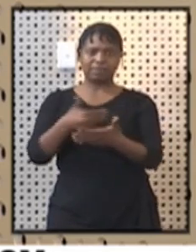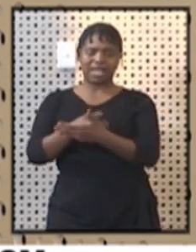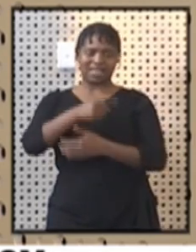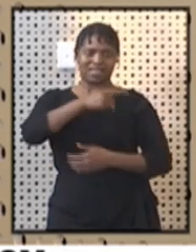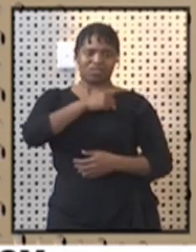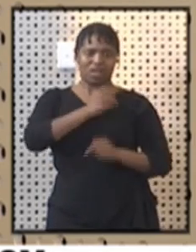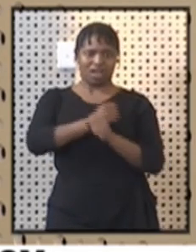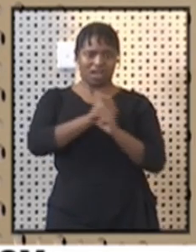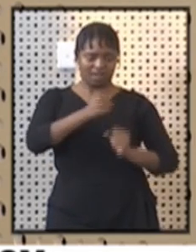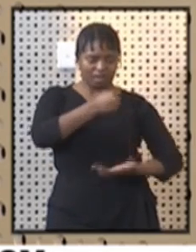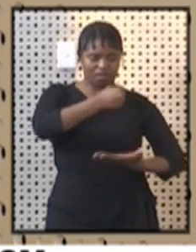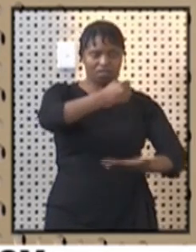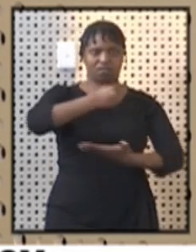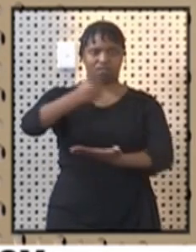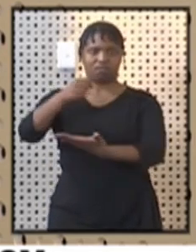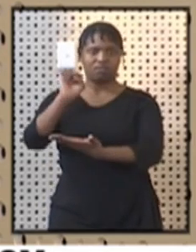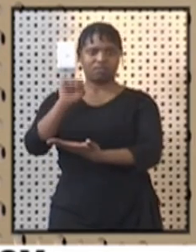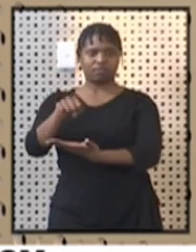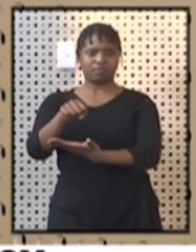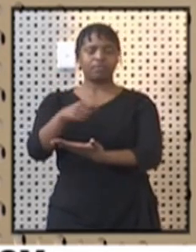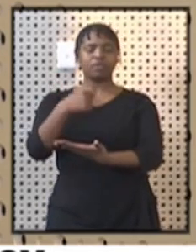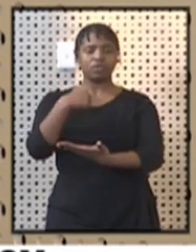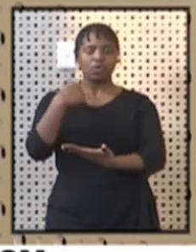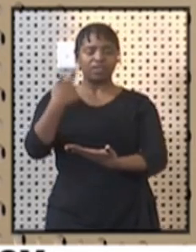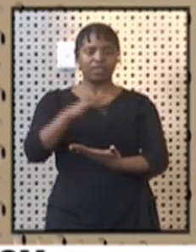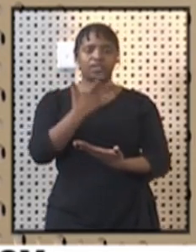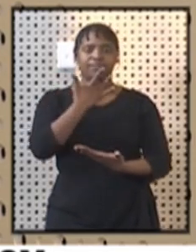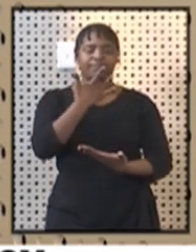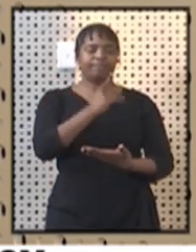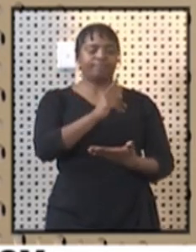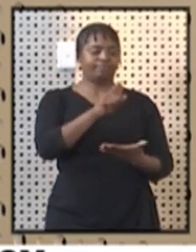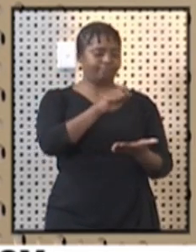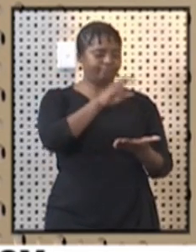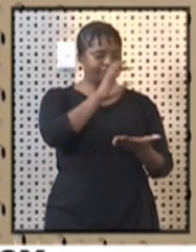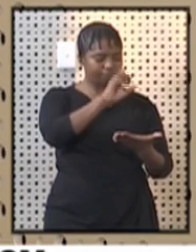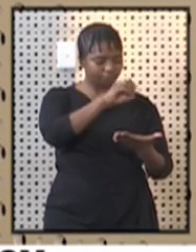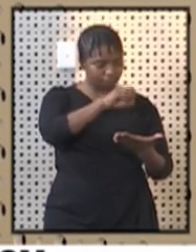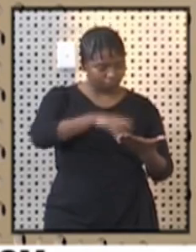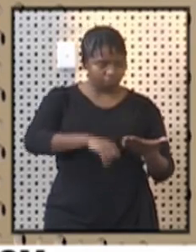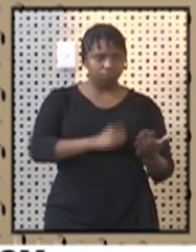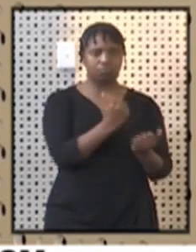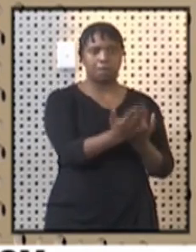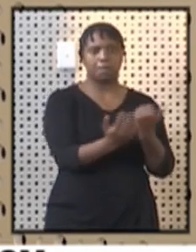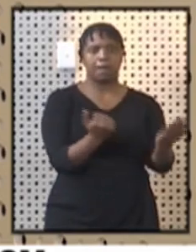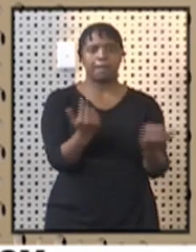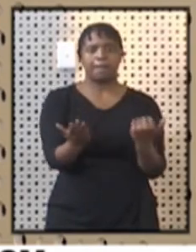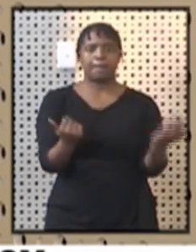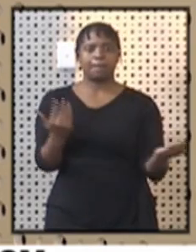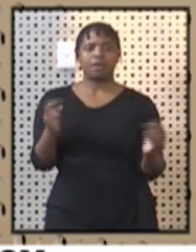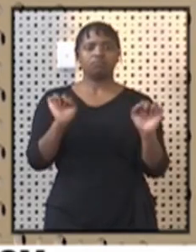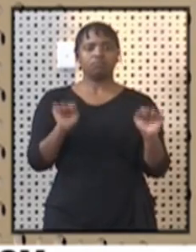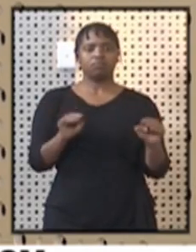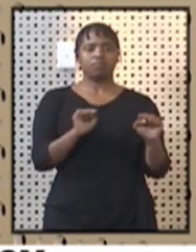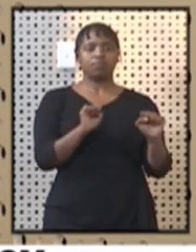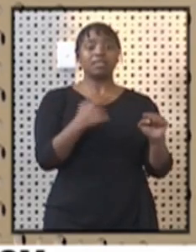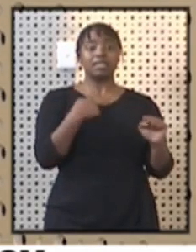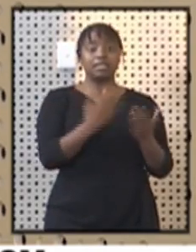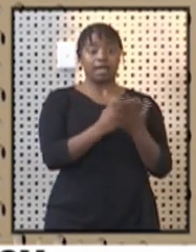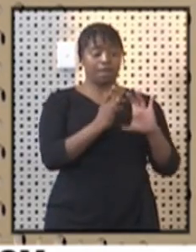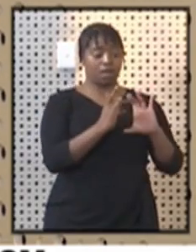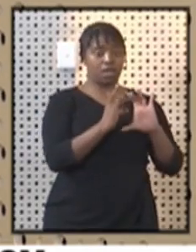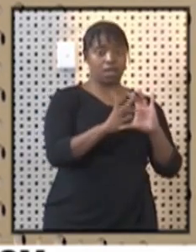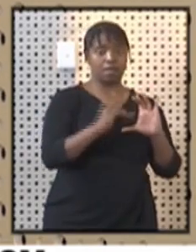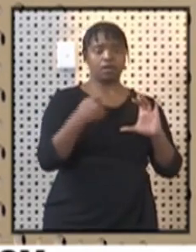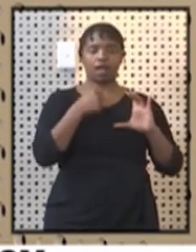letters that details the reasons for unfavorable considerations have been prepared and are being distributed to